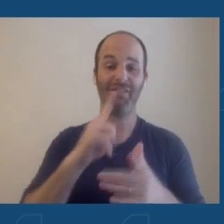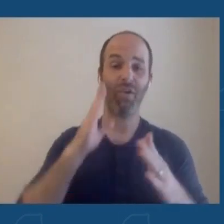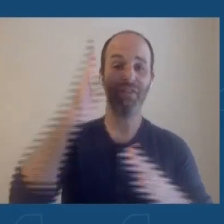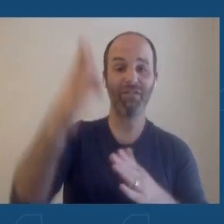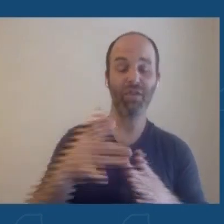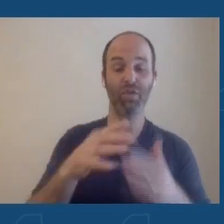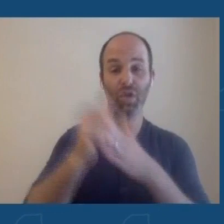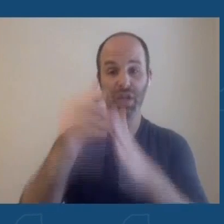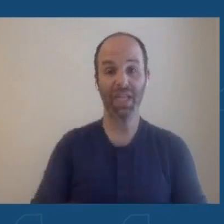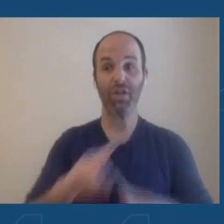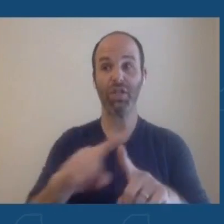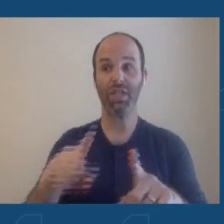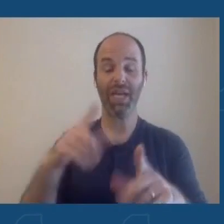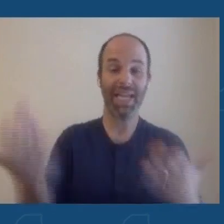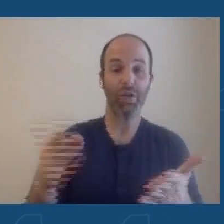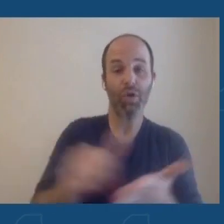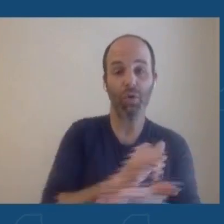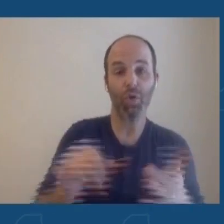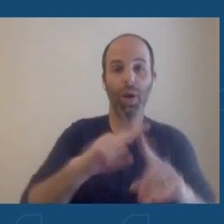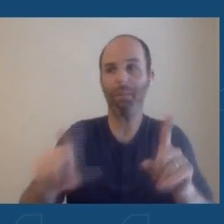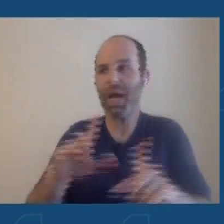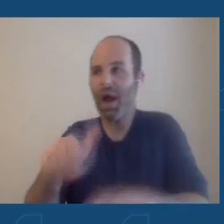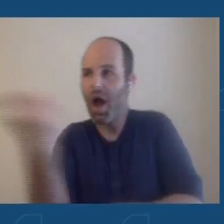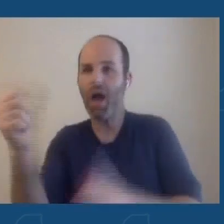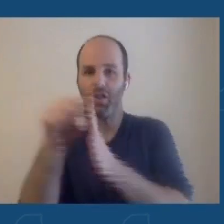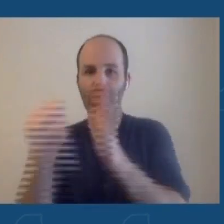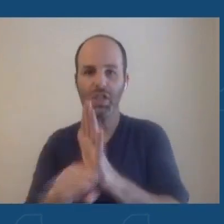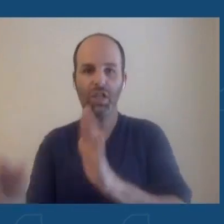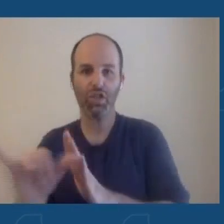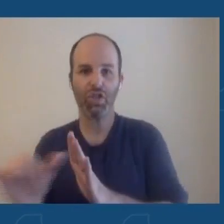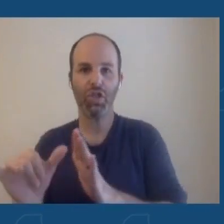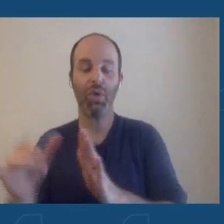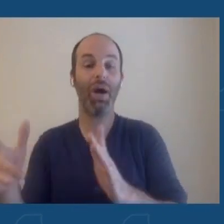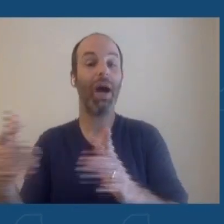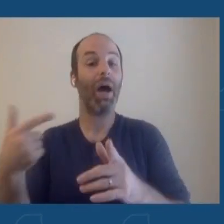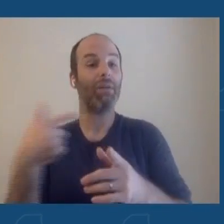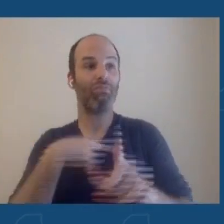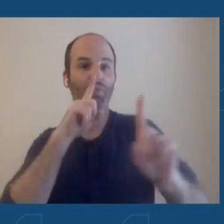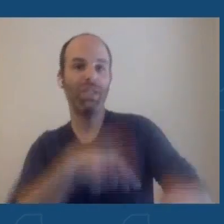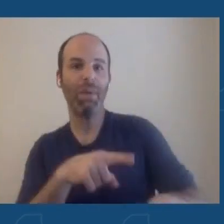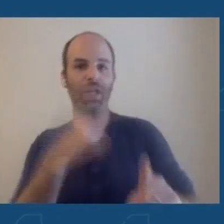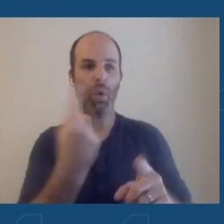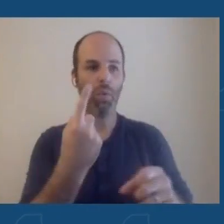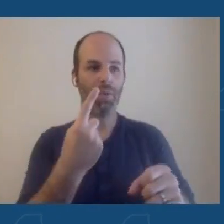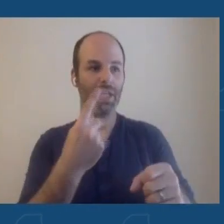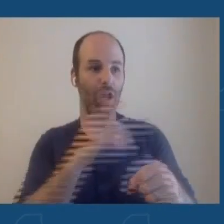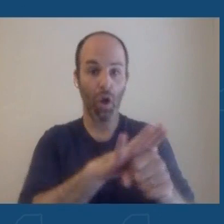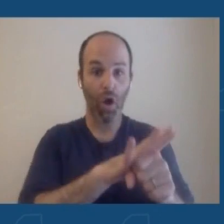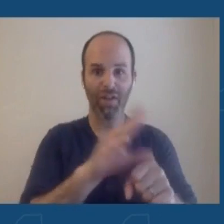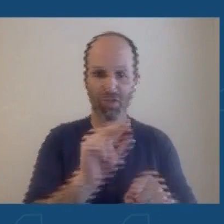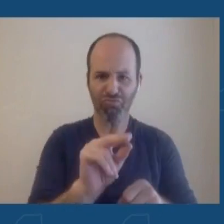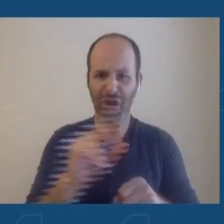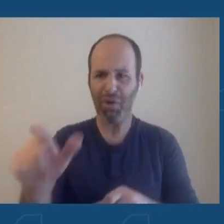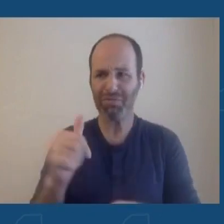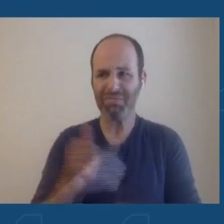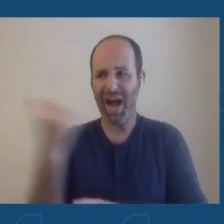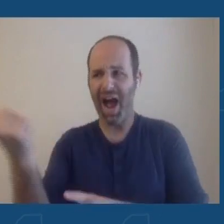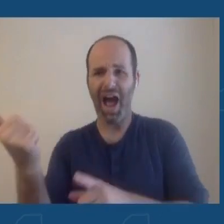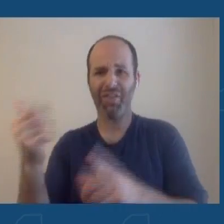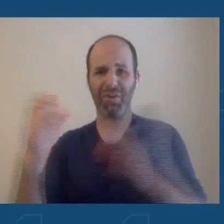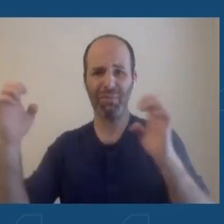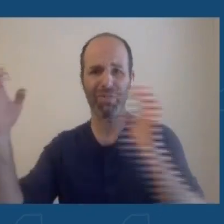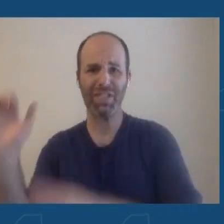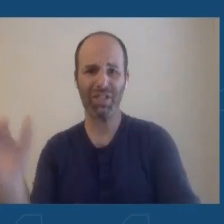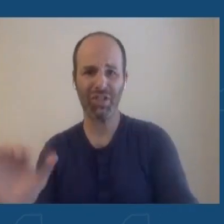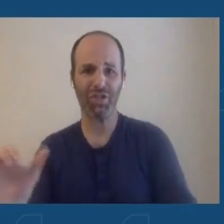states as we respond to not just COVID, but to future emergencies because we had to deploy all the resources